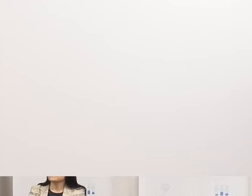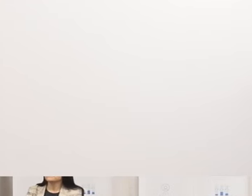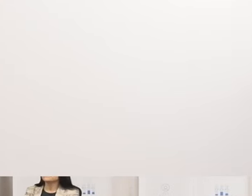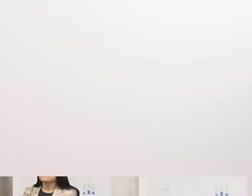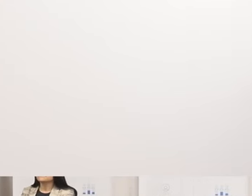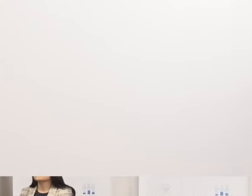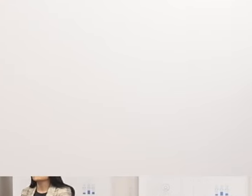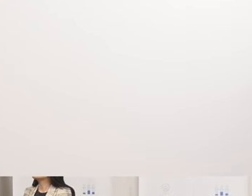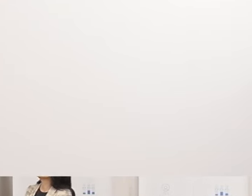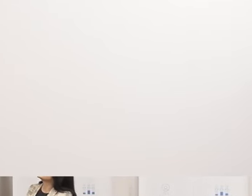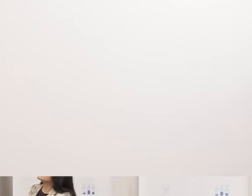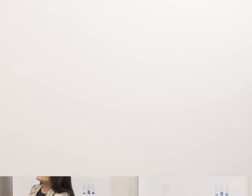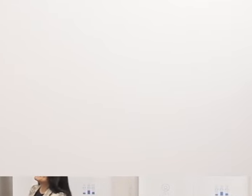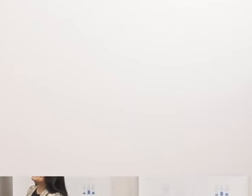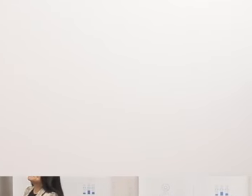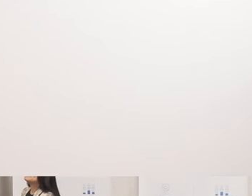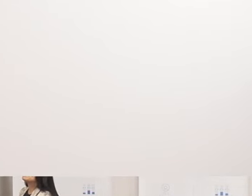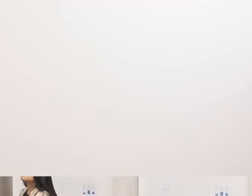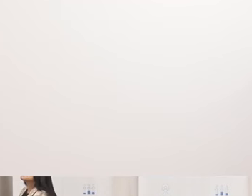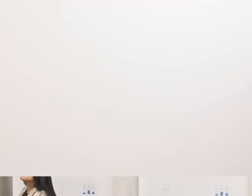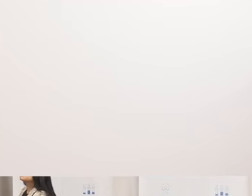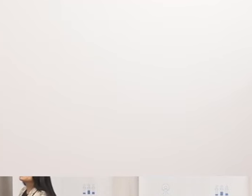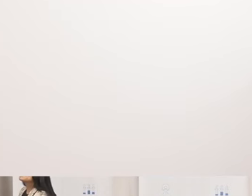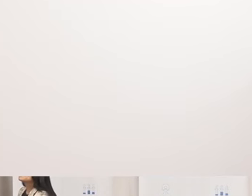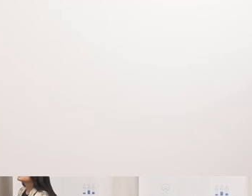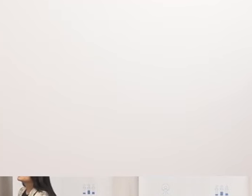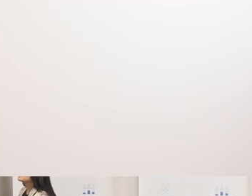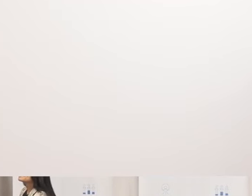thank you